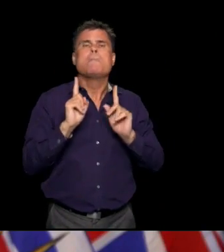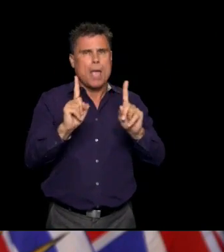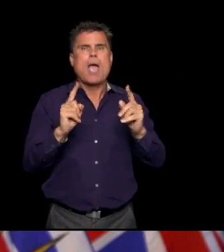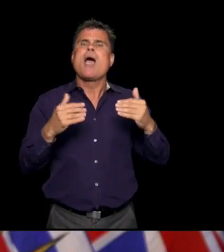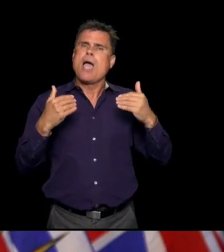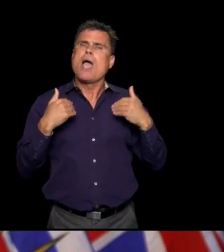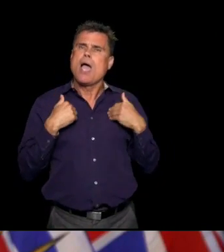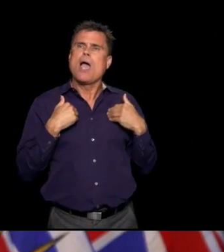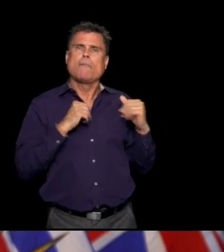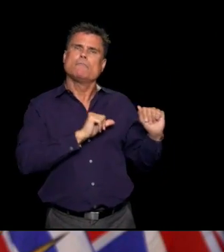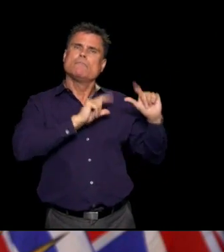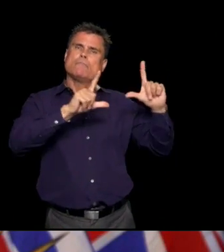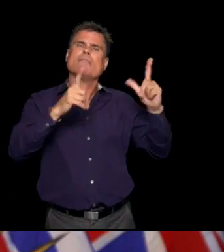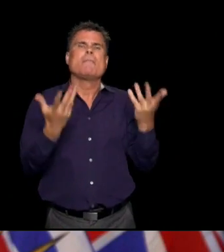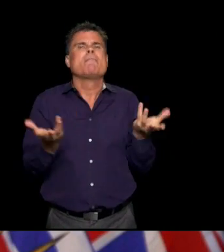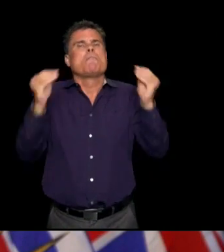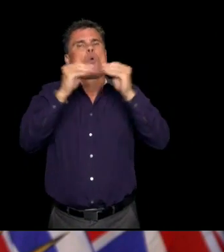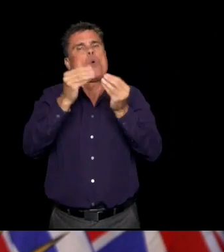Do you have a follow-up, Shannon?